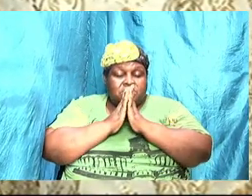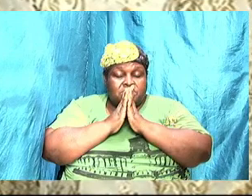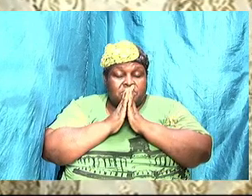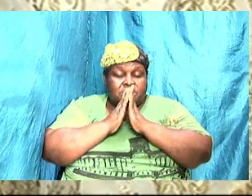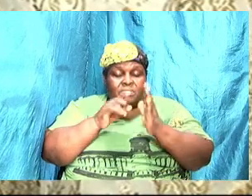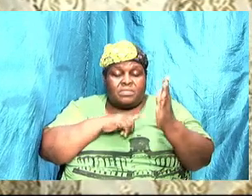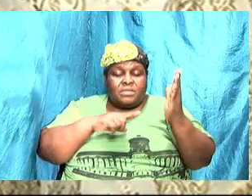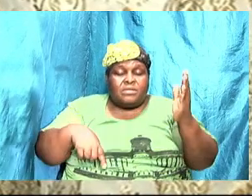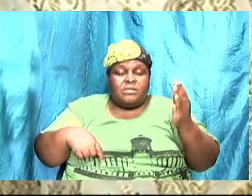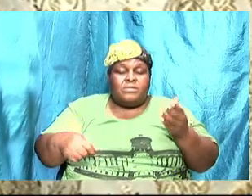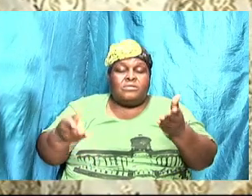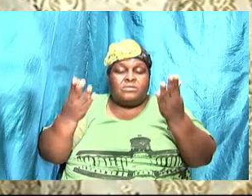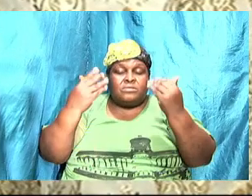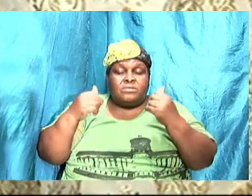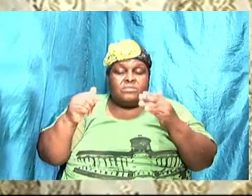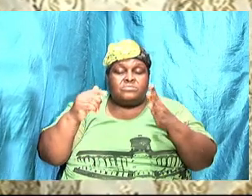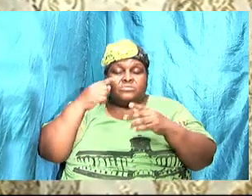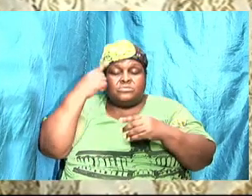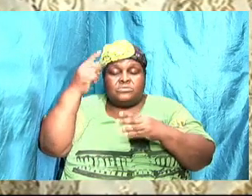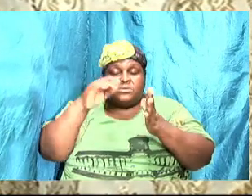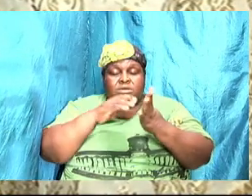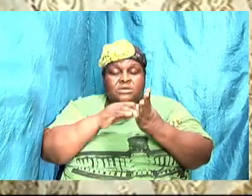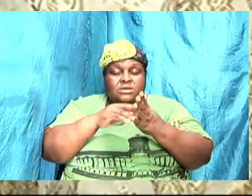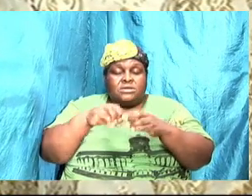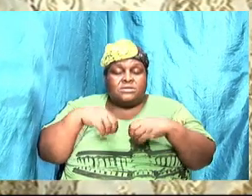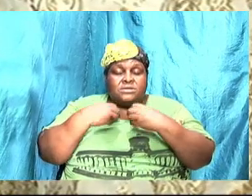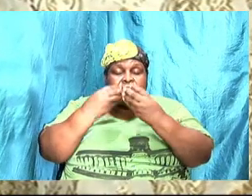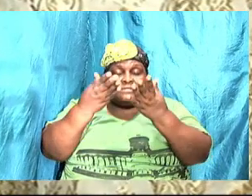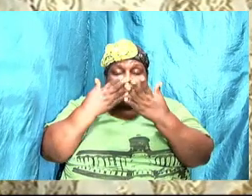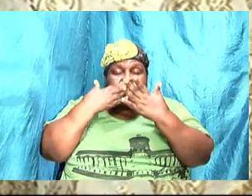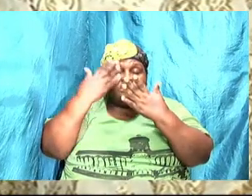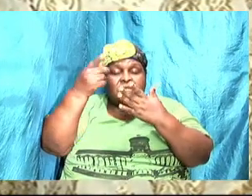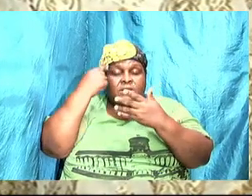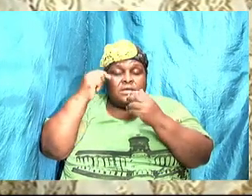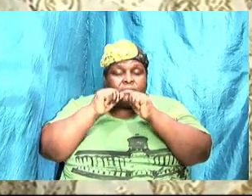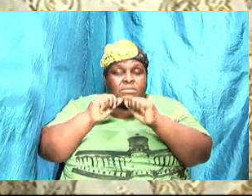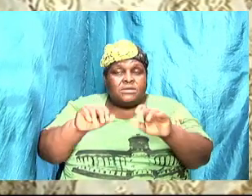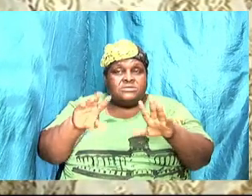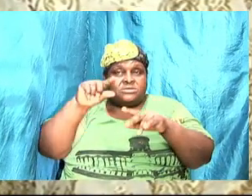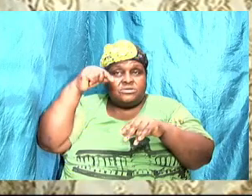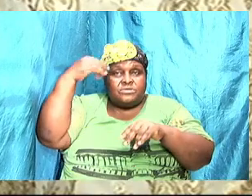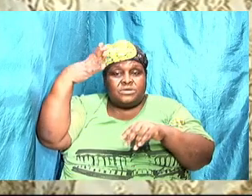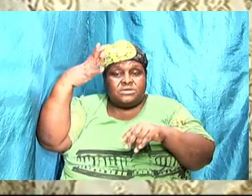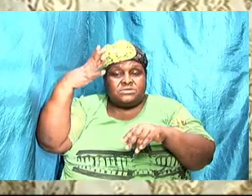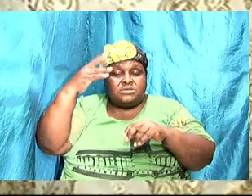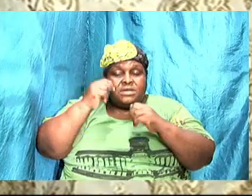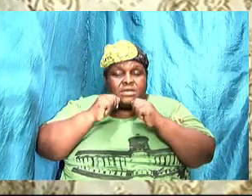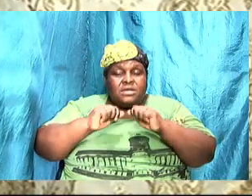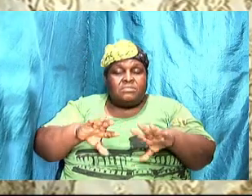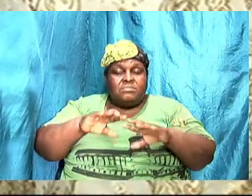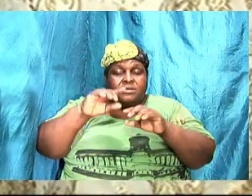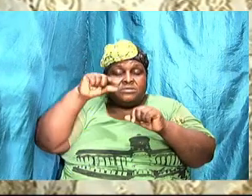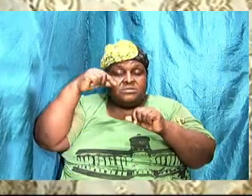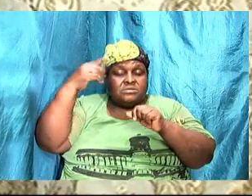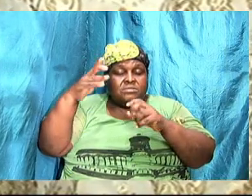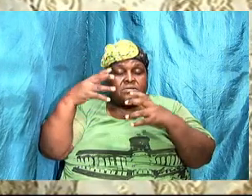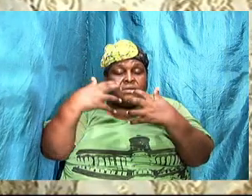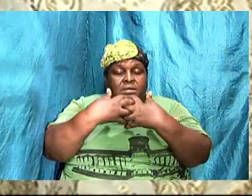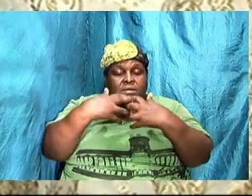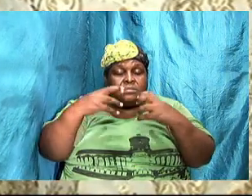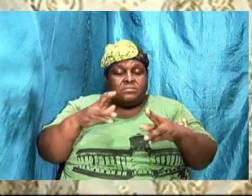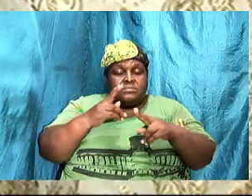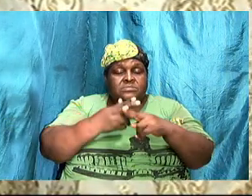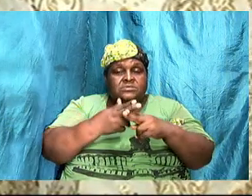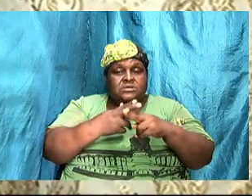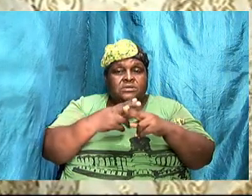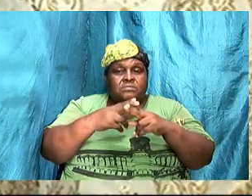Lord, we come to you again, and we give you thanks for your blessings and for your grace. We bless your grace, your matchless name.